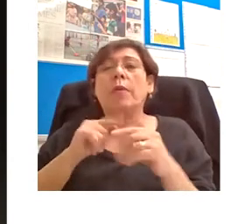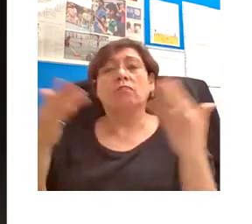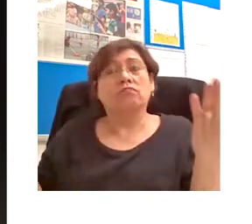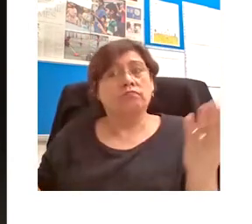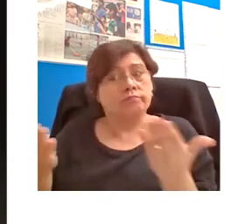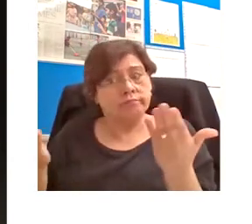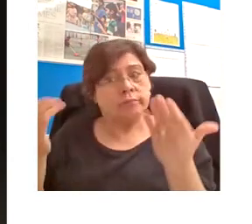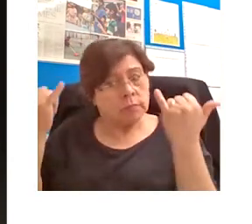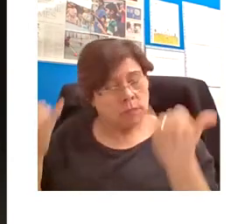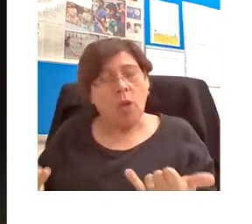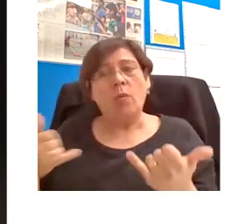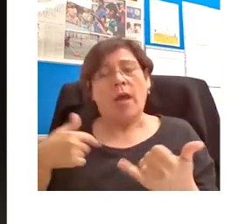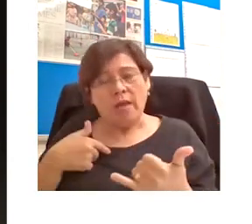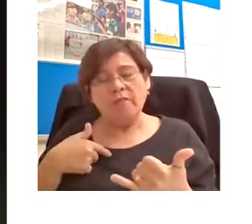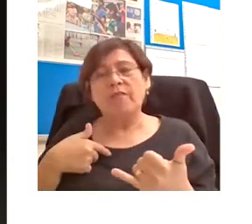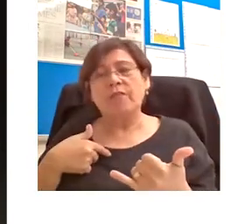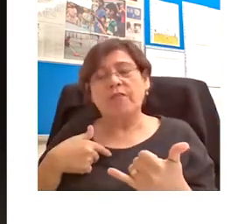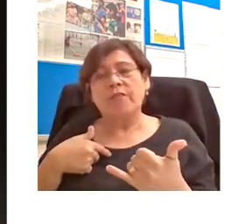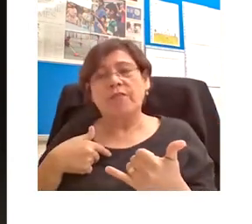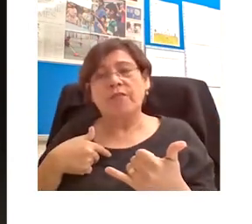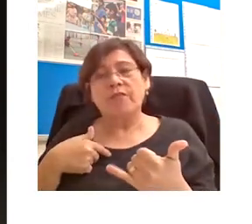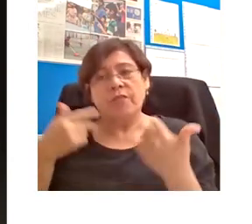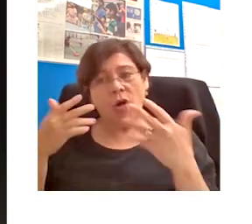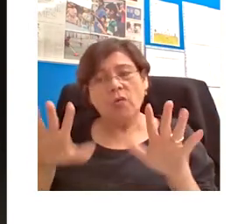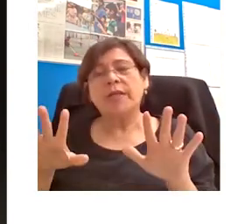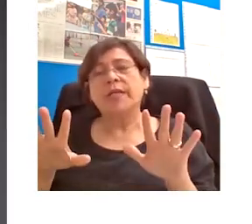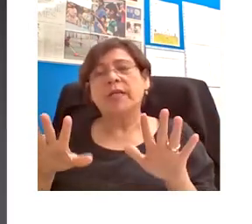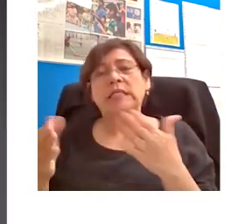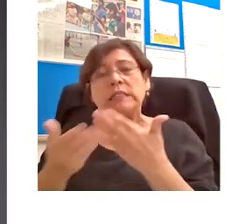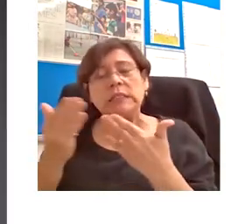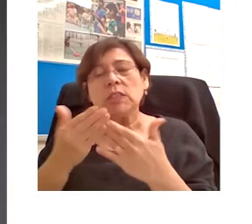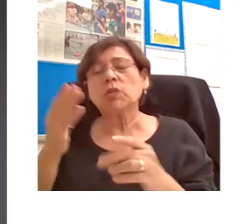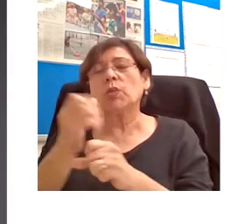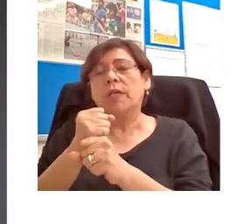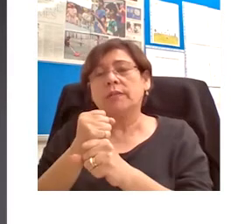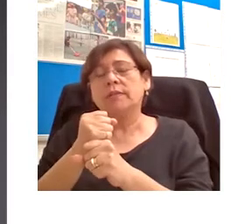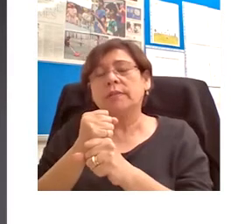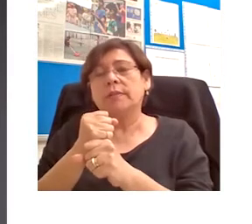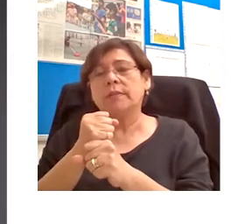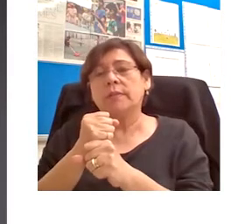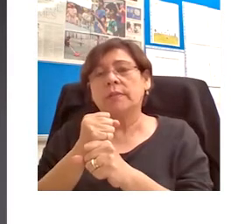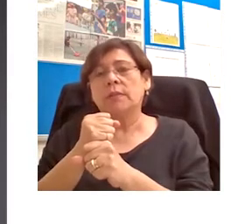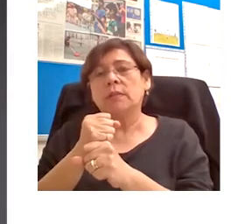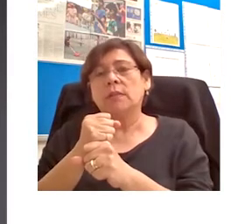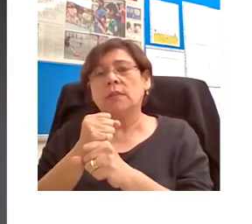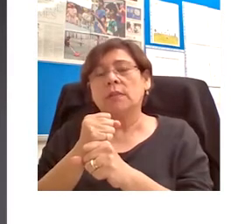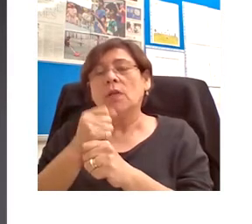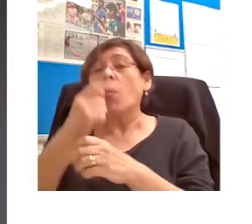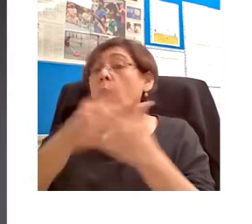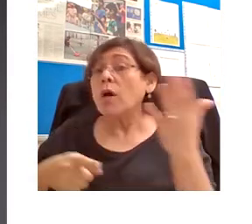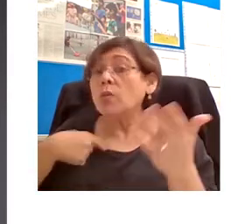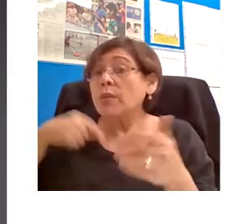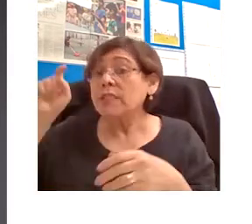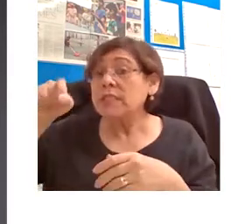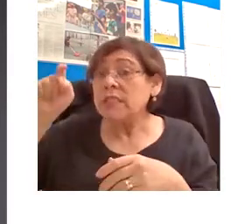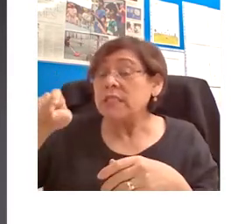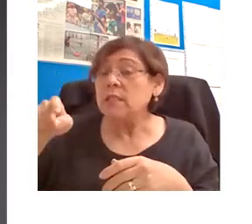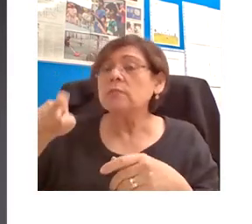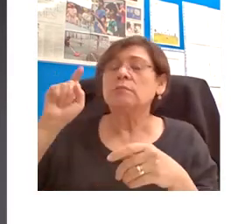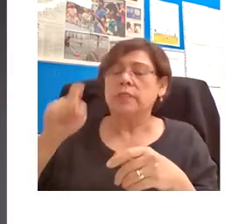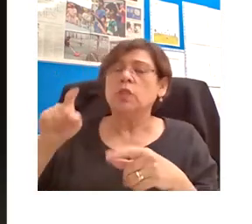-consolidated and easily accessible. The capacity we need is the capacity to reproduce